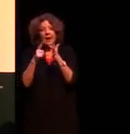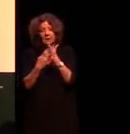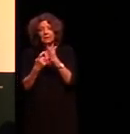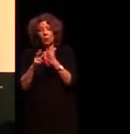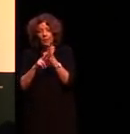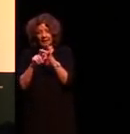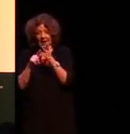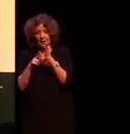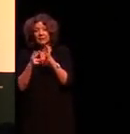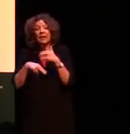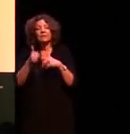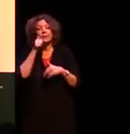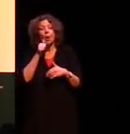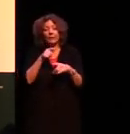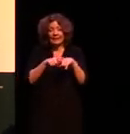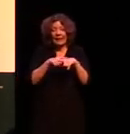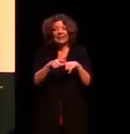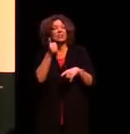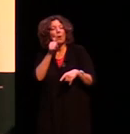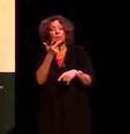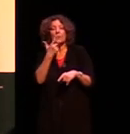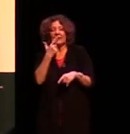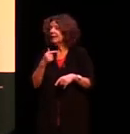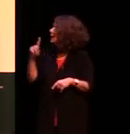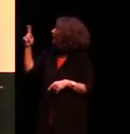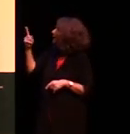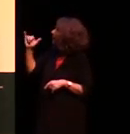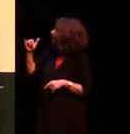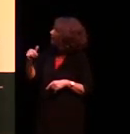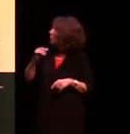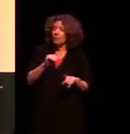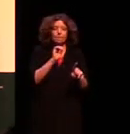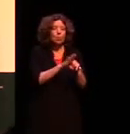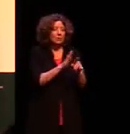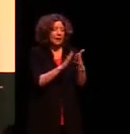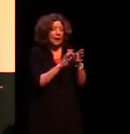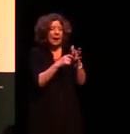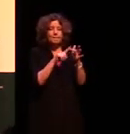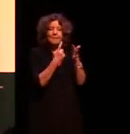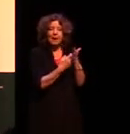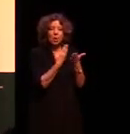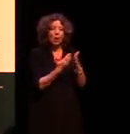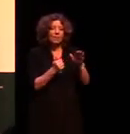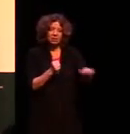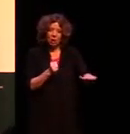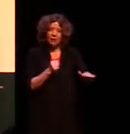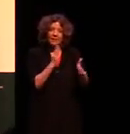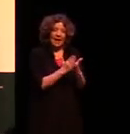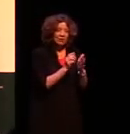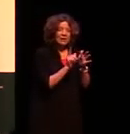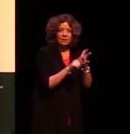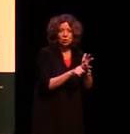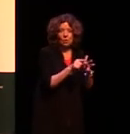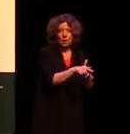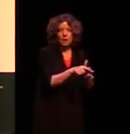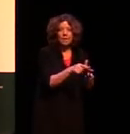that had case marking it might be like this we might put a little marker on child to indicate that it's the doer of the action it's